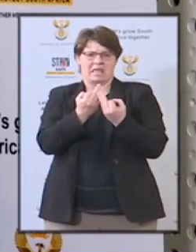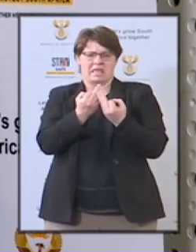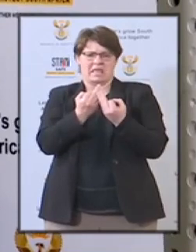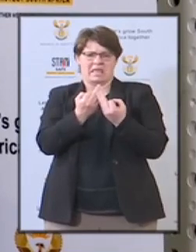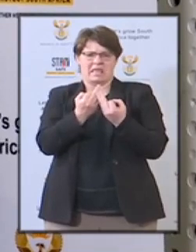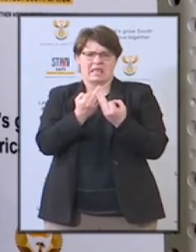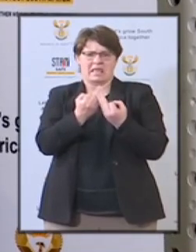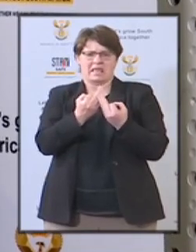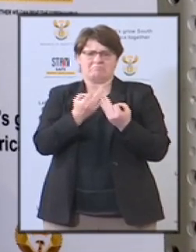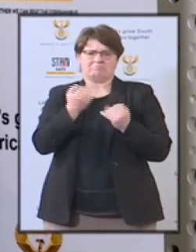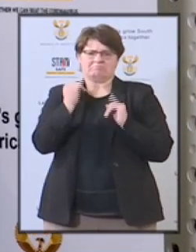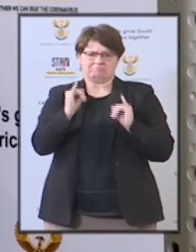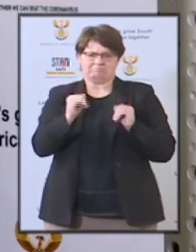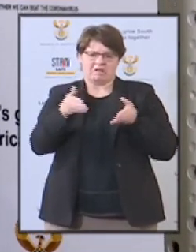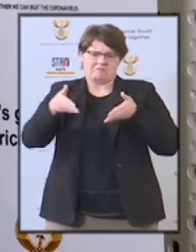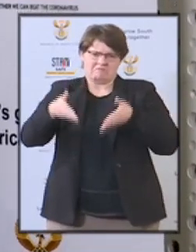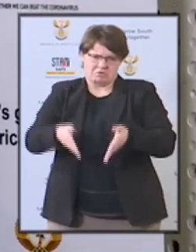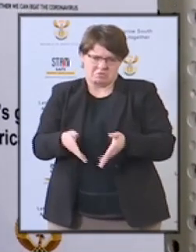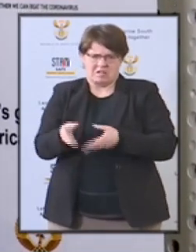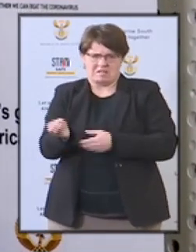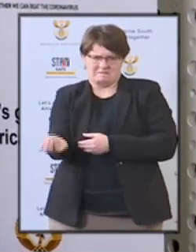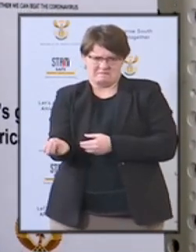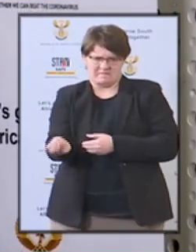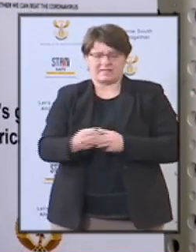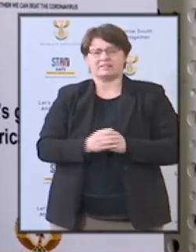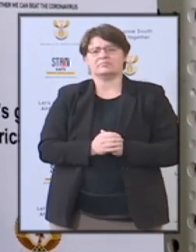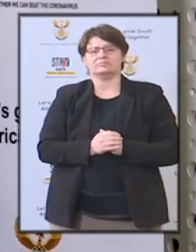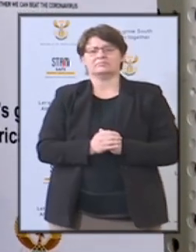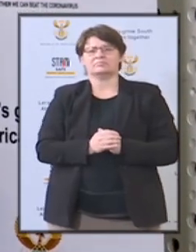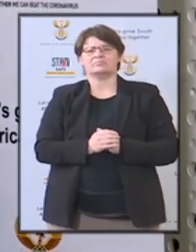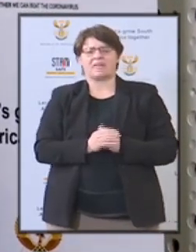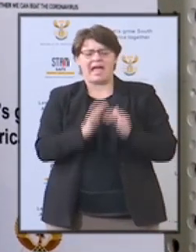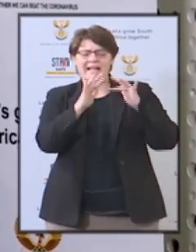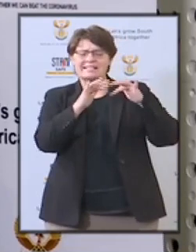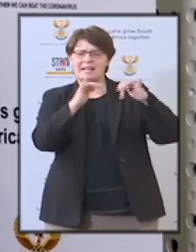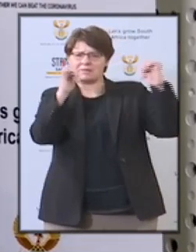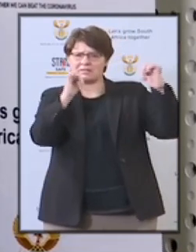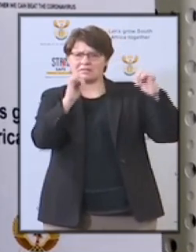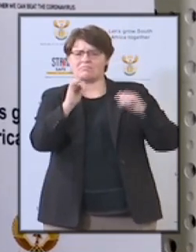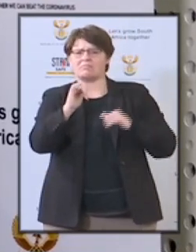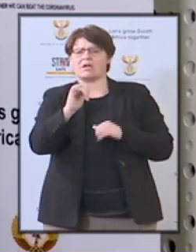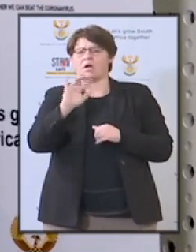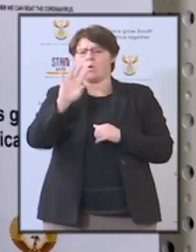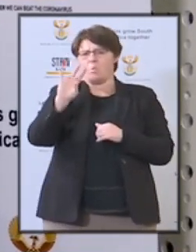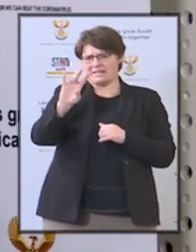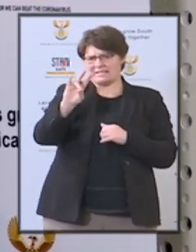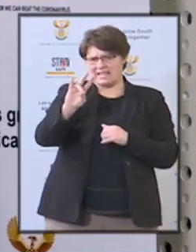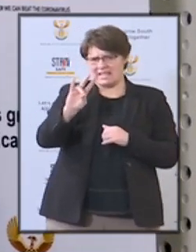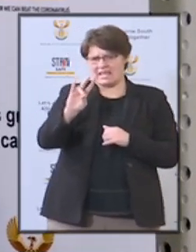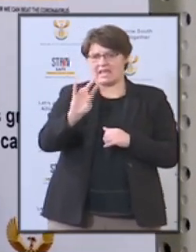It's a statement on the virtual cabinet meeting of Wednesday 5 August 2020.